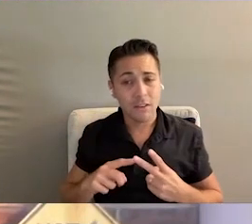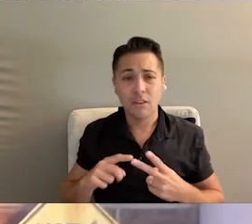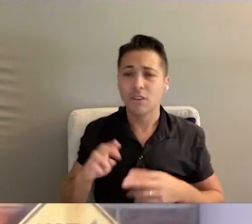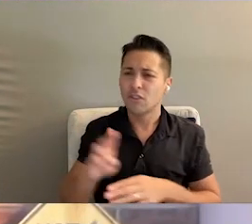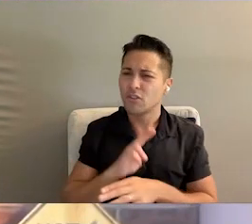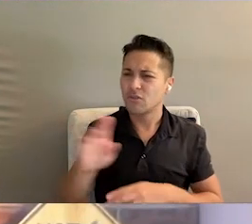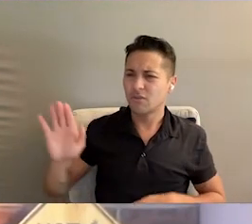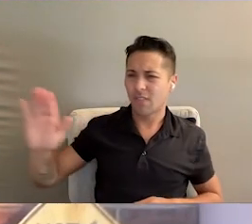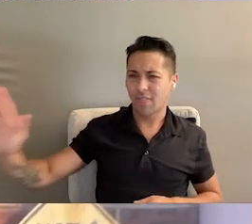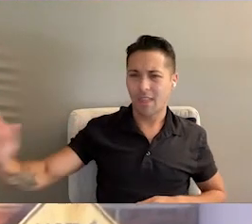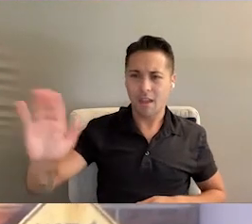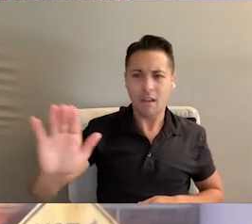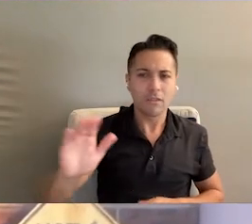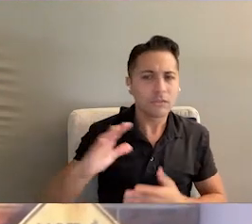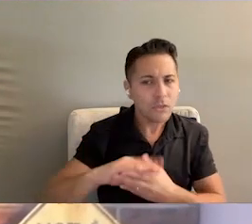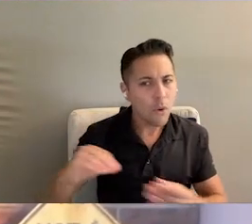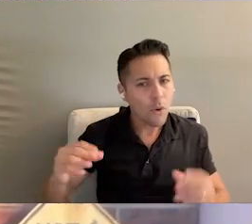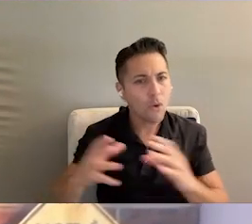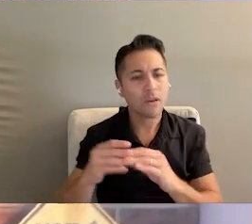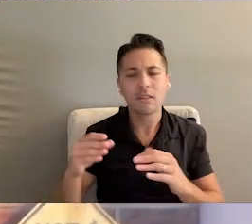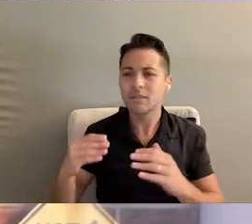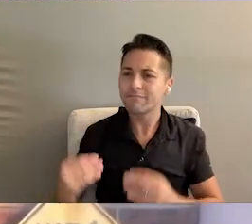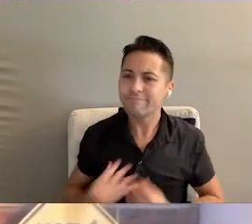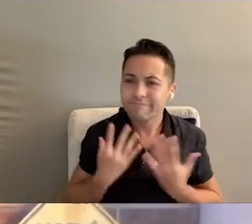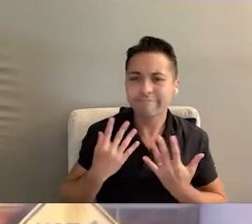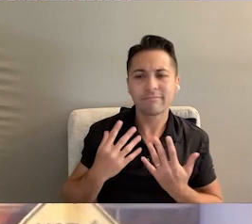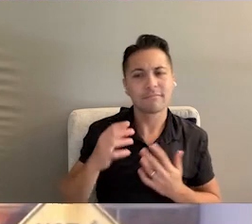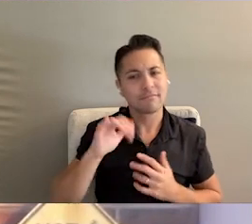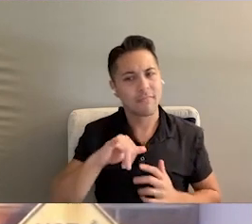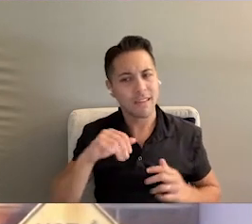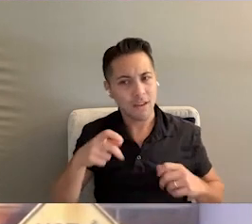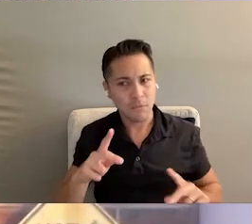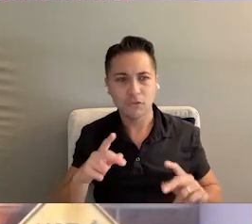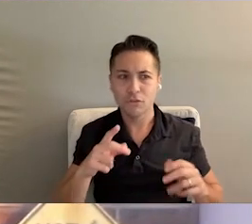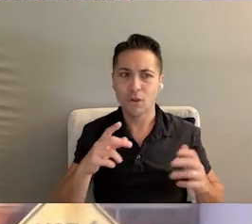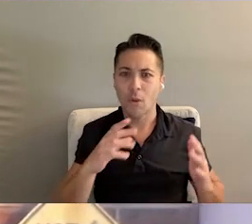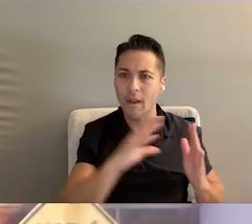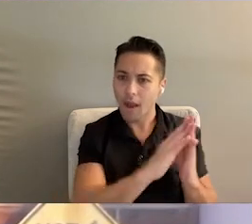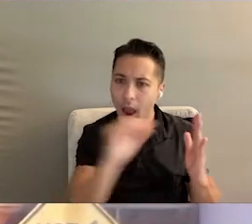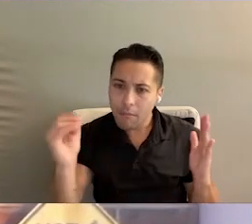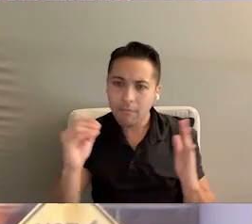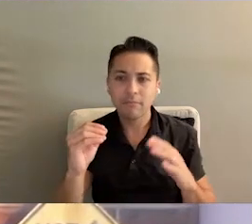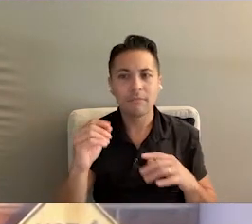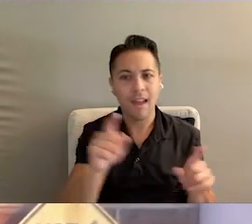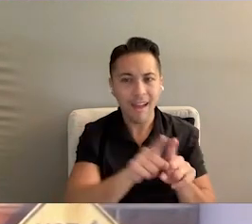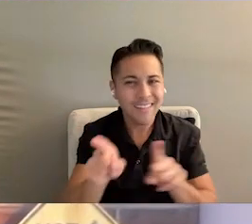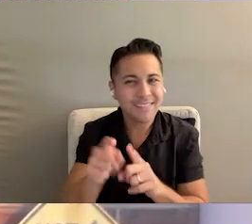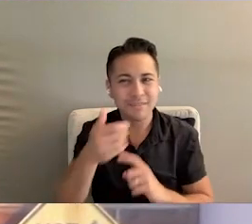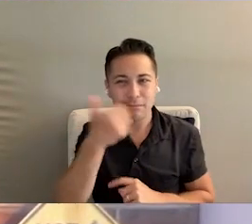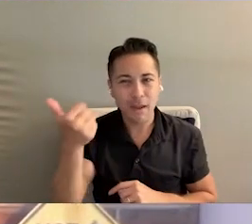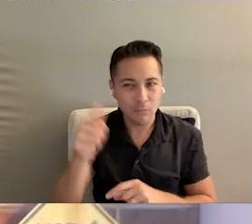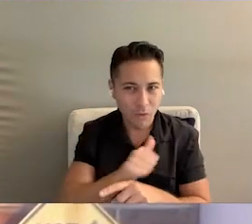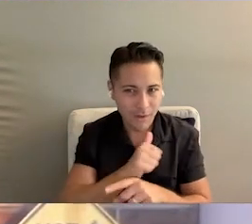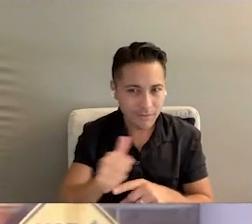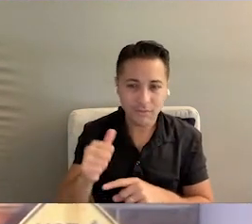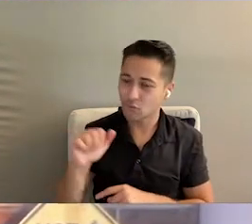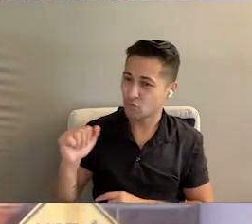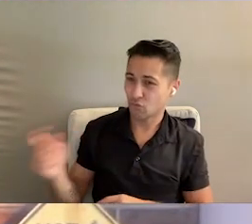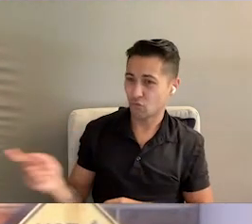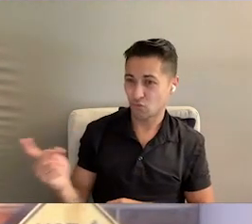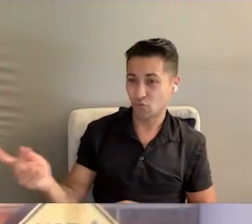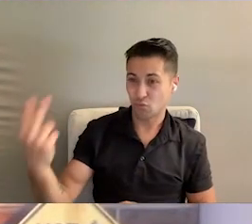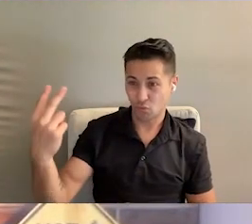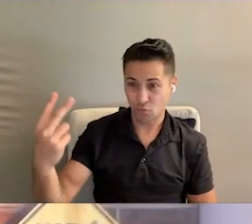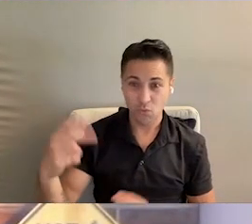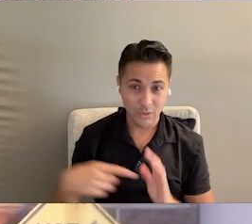others to use these stories as an inspiration and as an opportunity to replicate as a best practice. These are just two